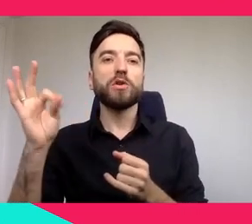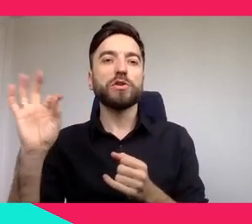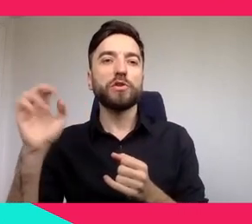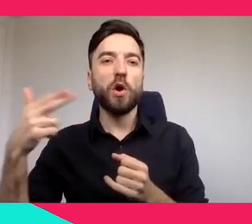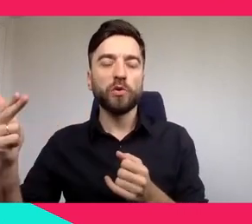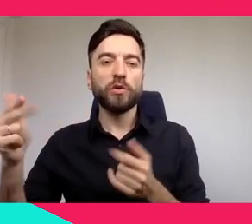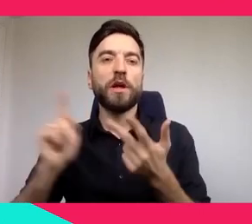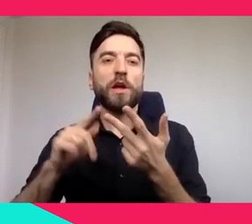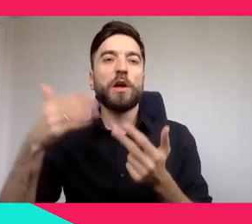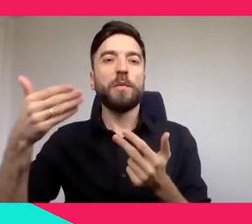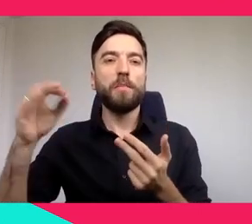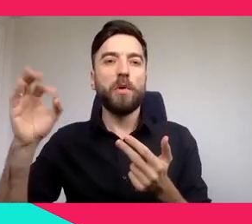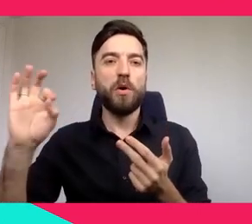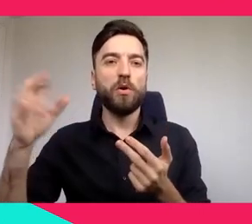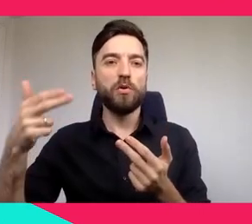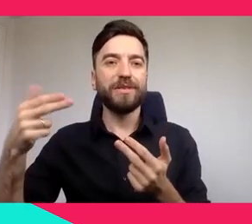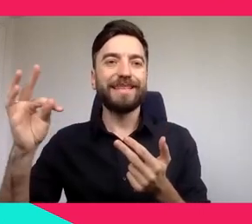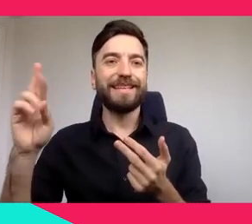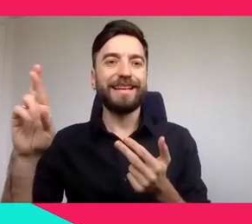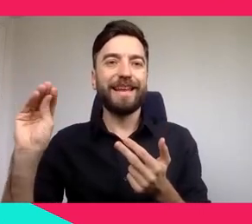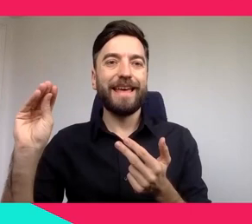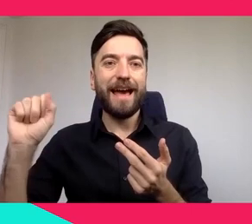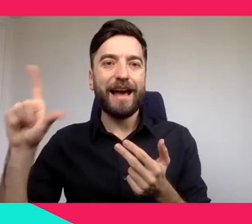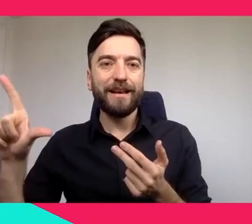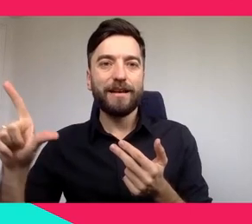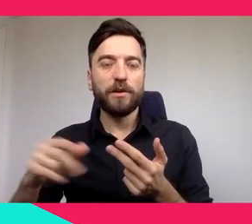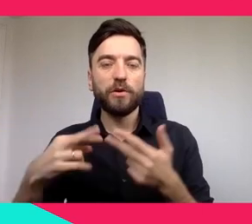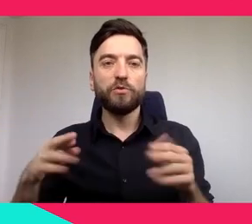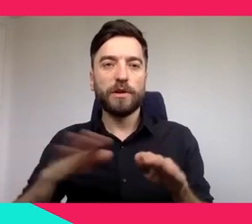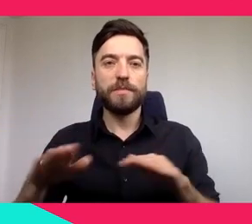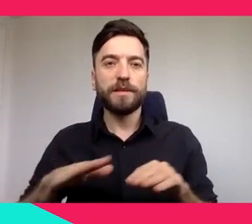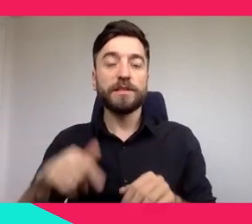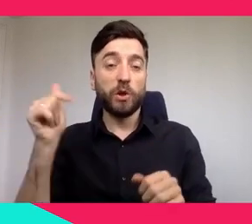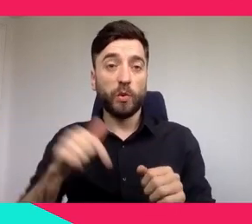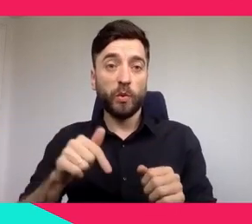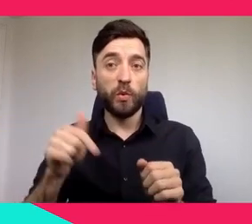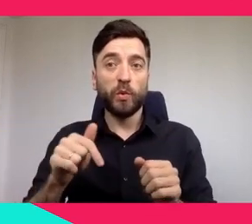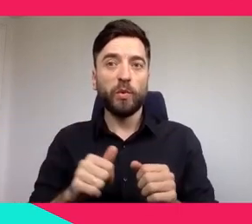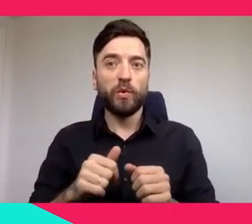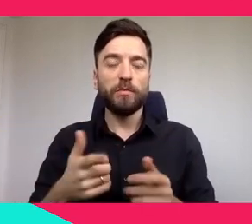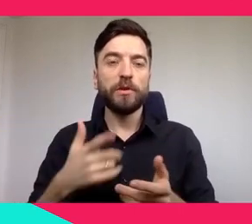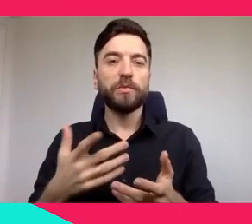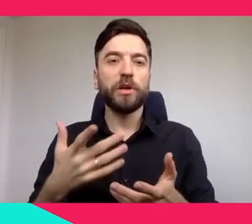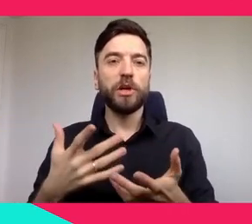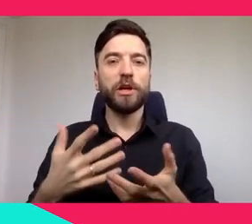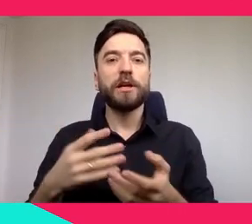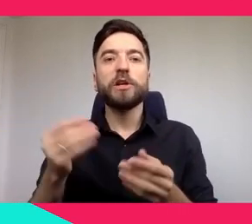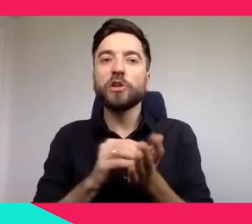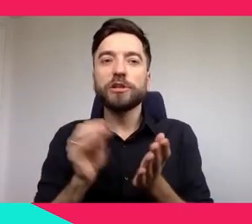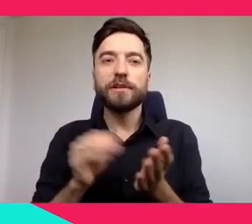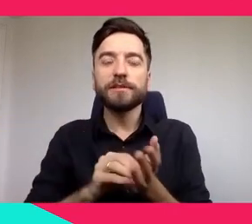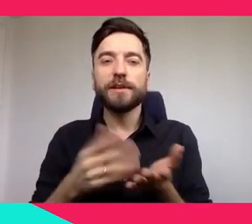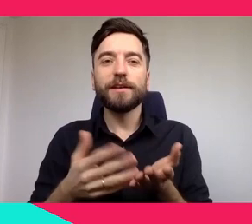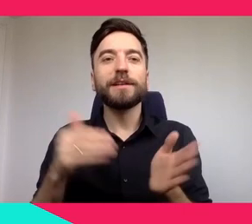there is a dedicated ticketing. So, do those two immersive experiences